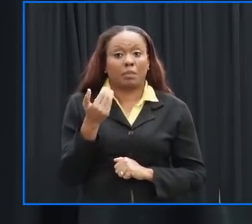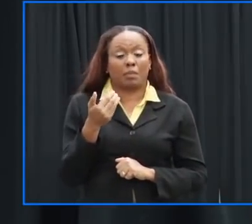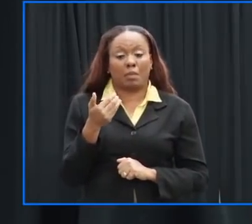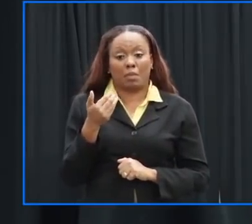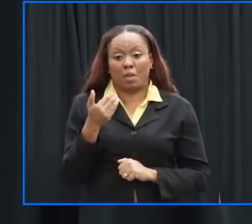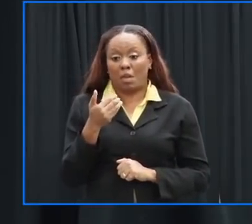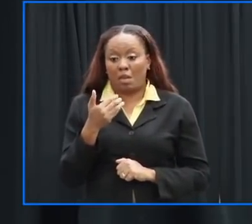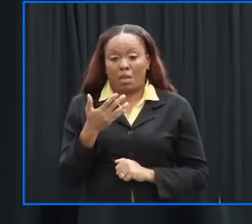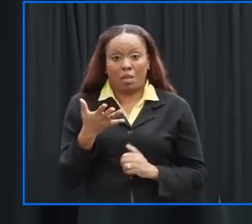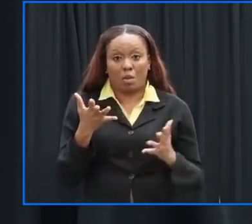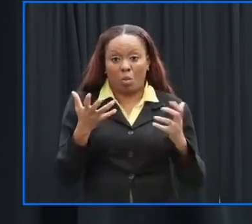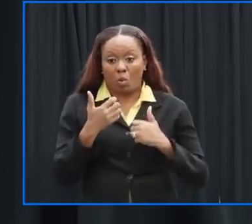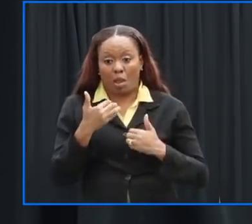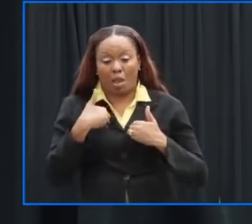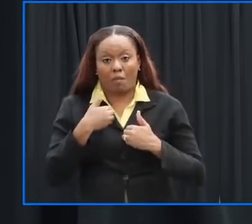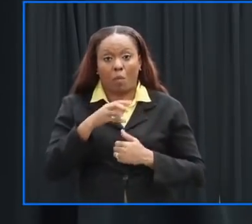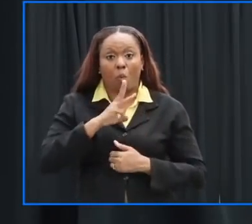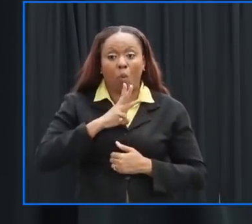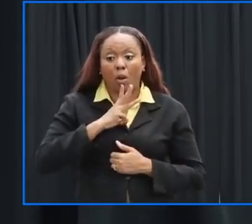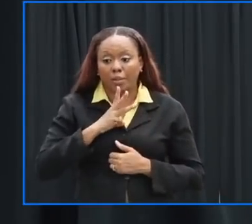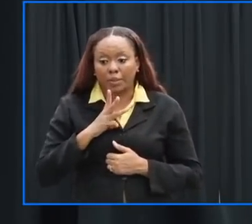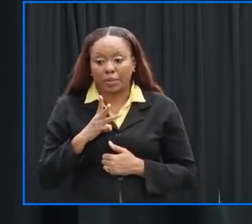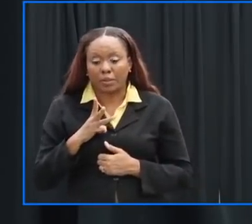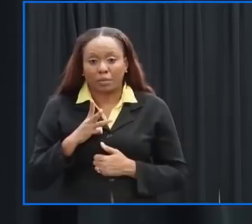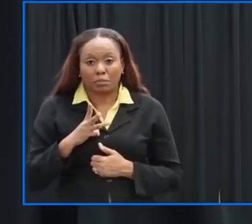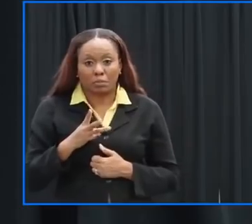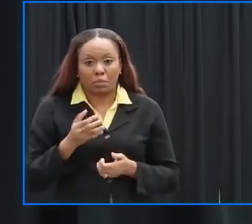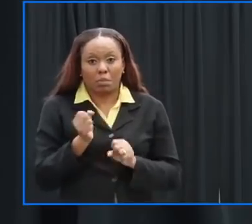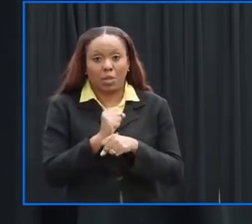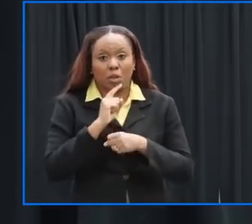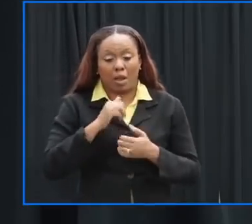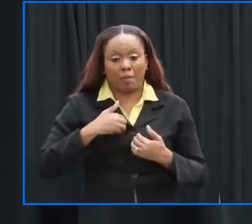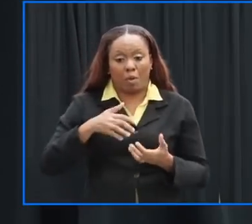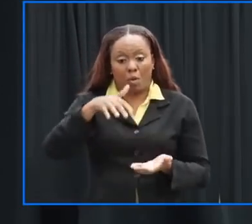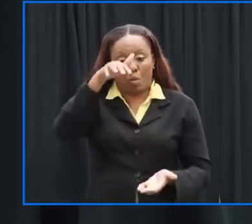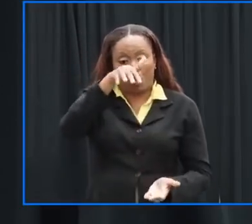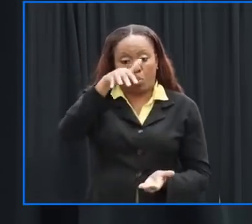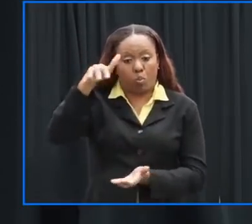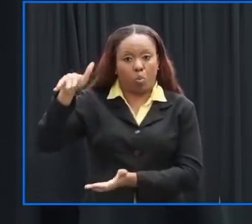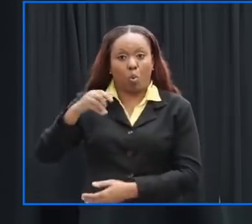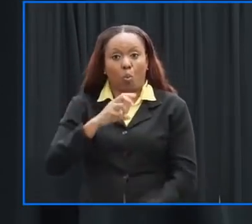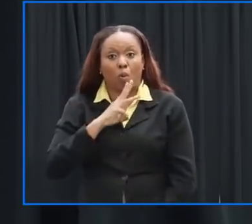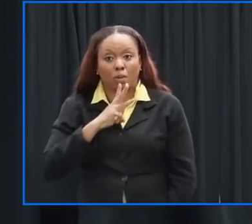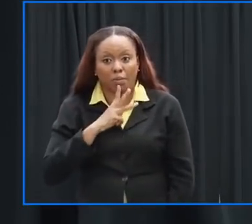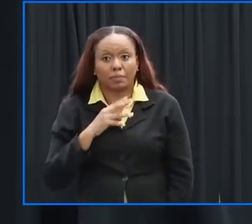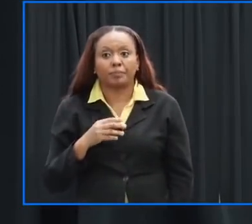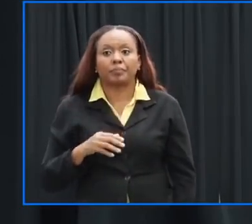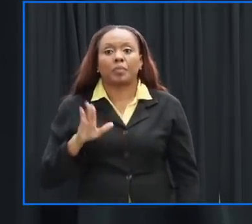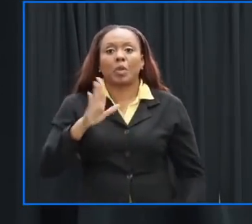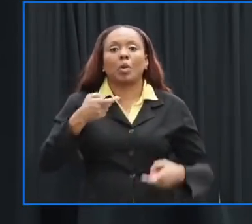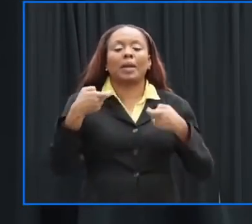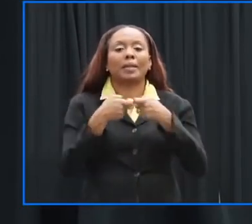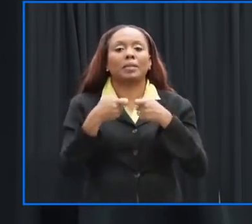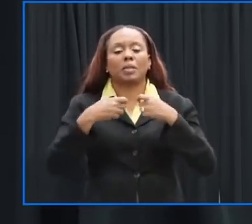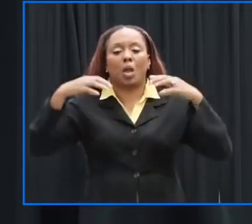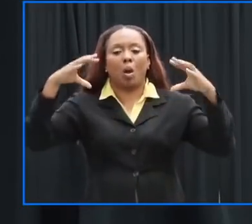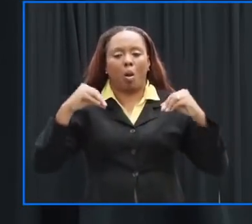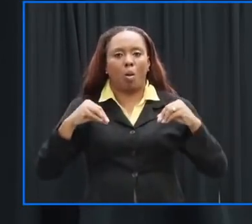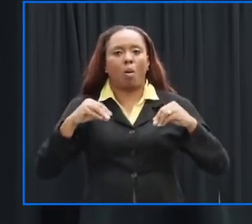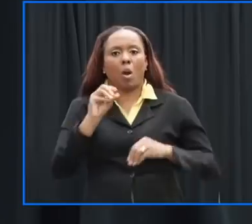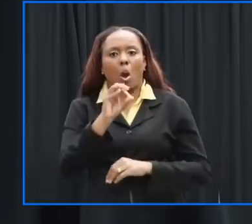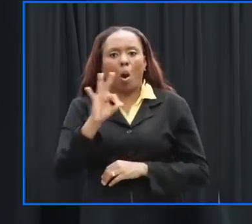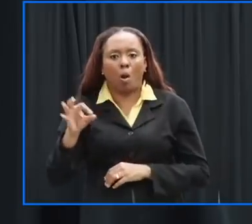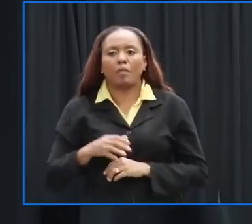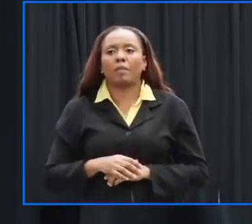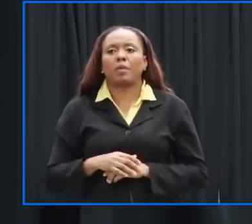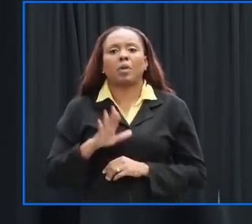water that you want just in case you have to come back um shut off your water and electricity shut off your gas